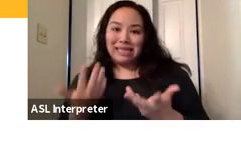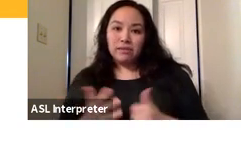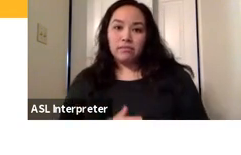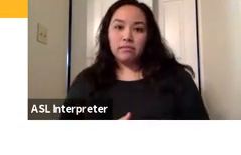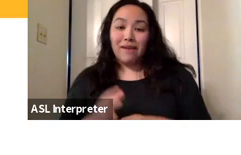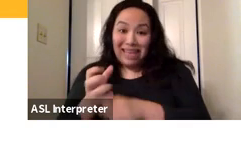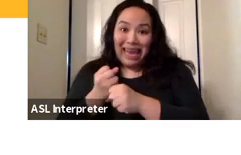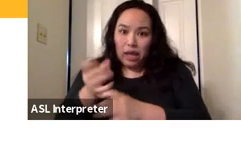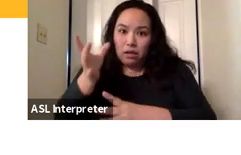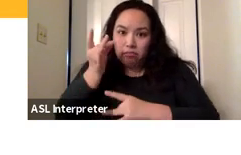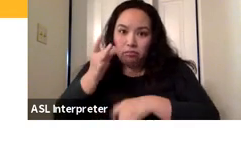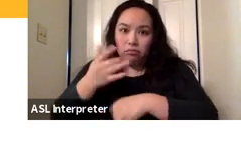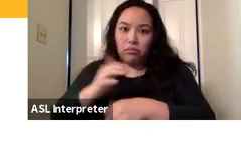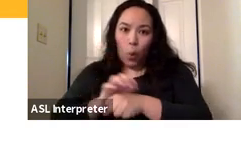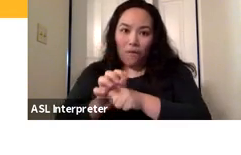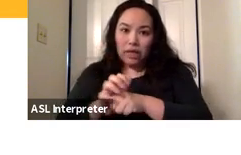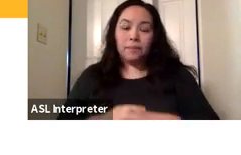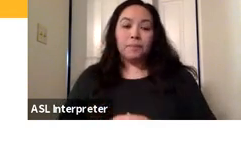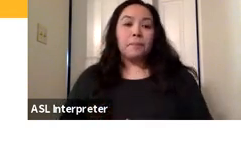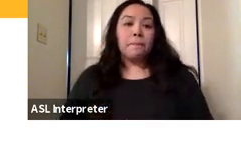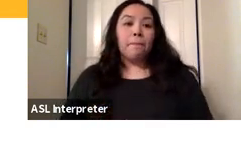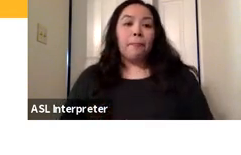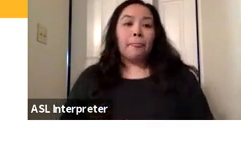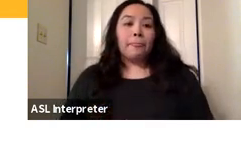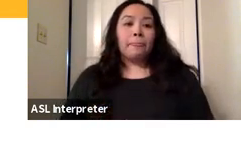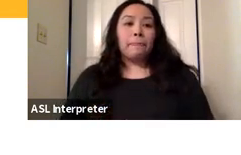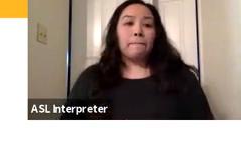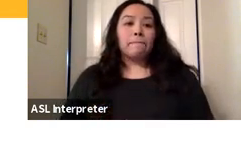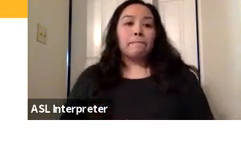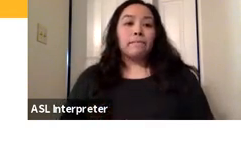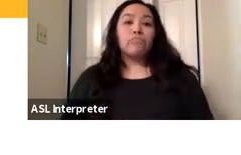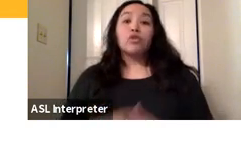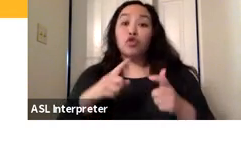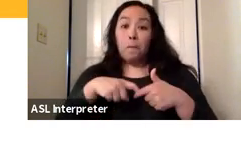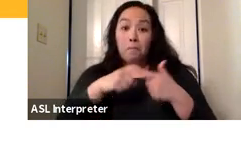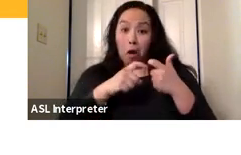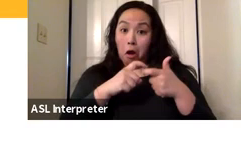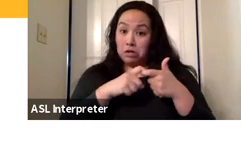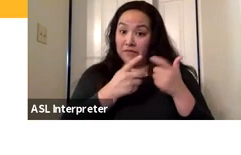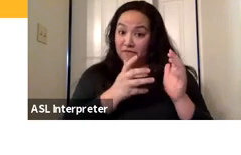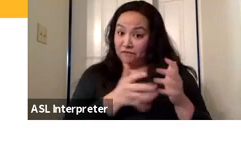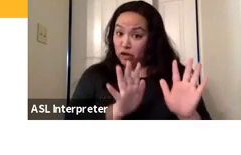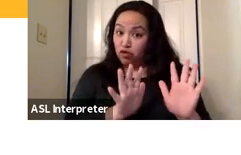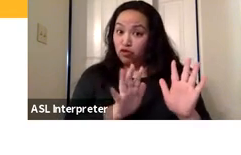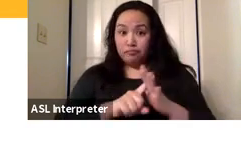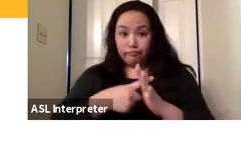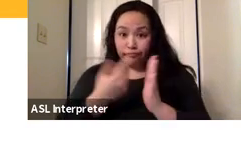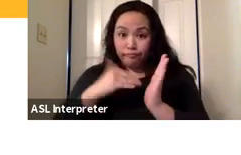And so as a result of that, the pause was ended and